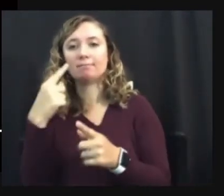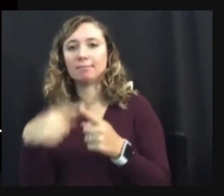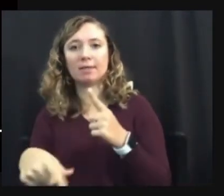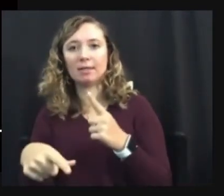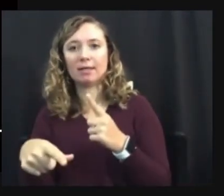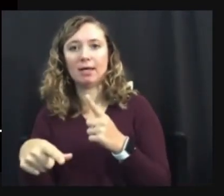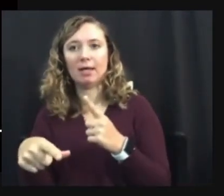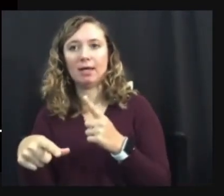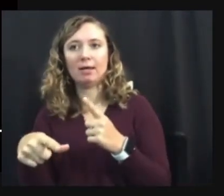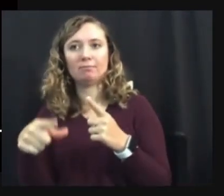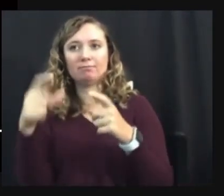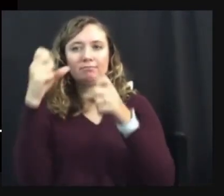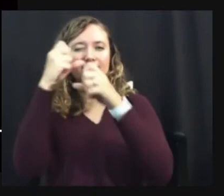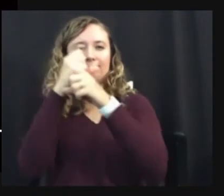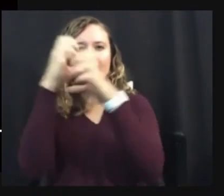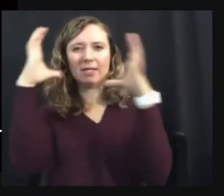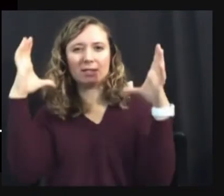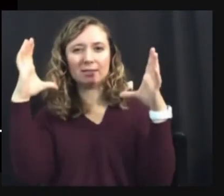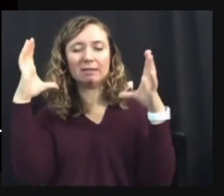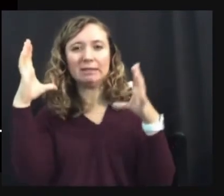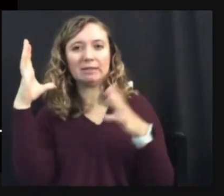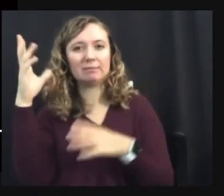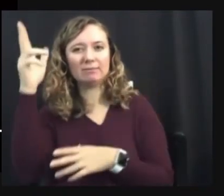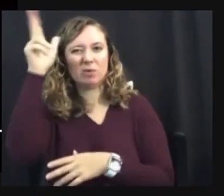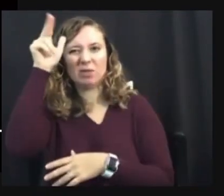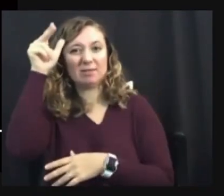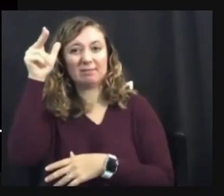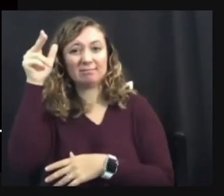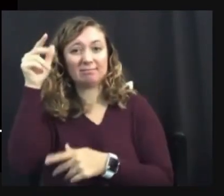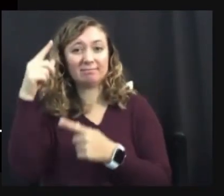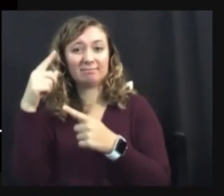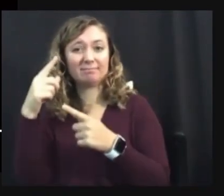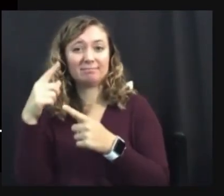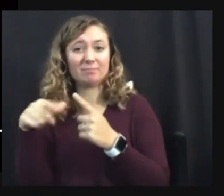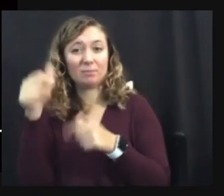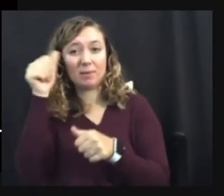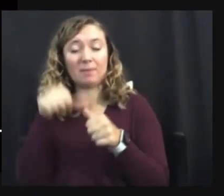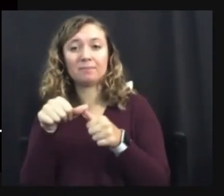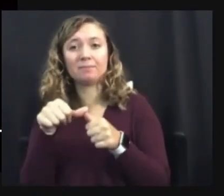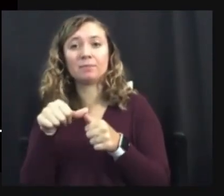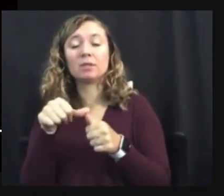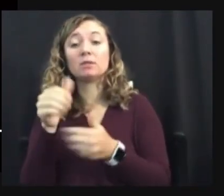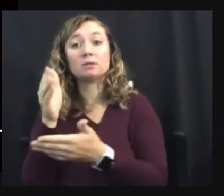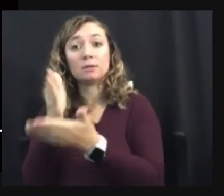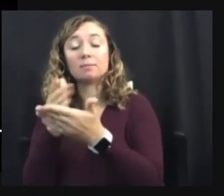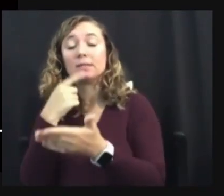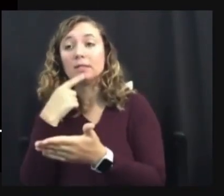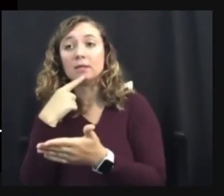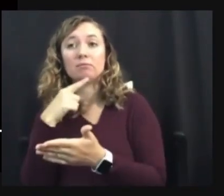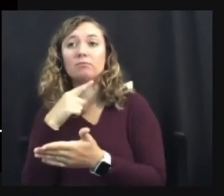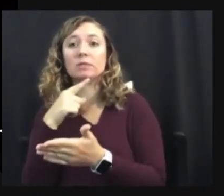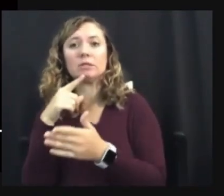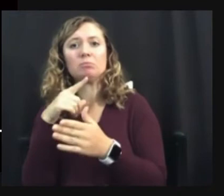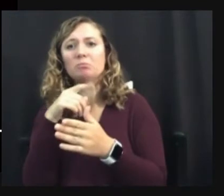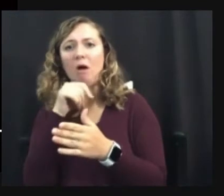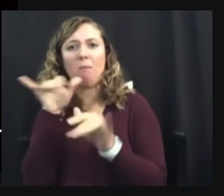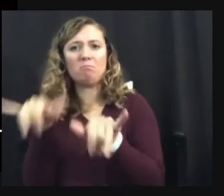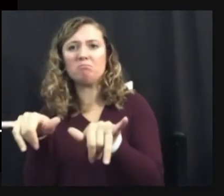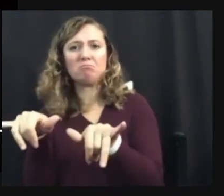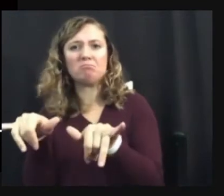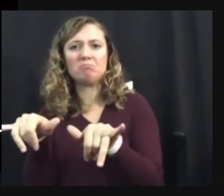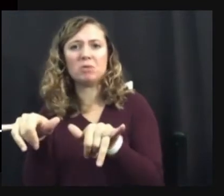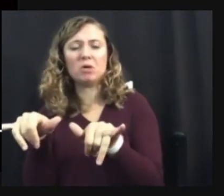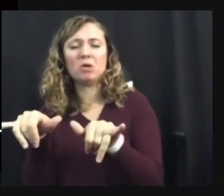saw. Another person says, my image was static with very few details. Another person says, my image